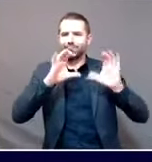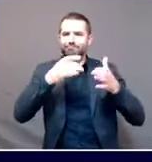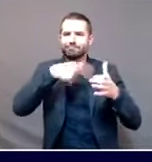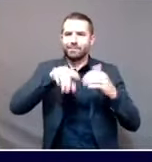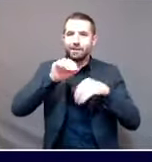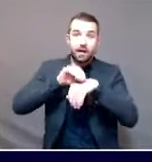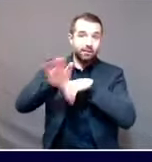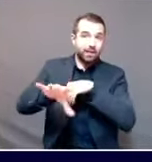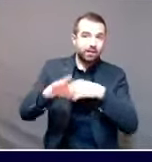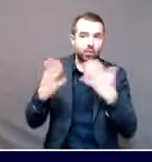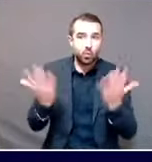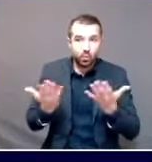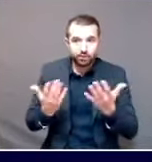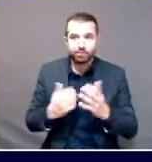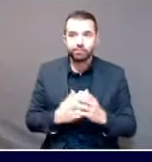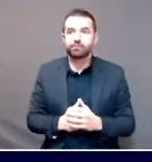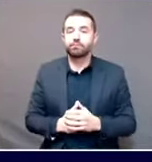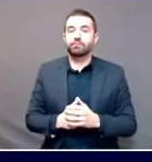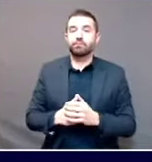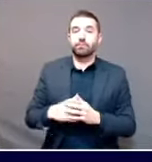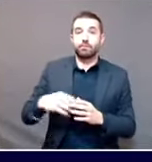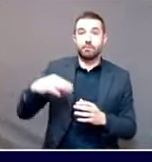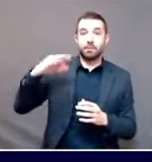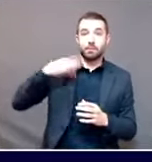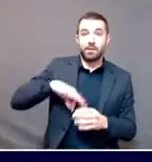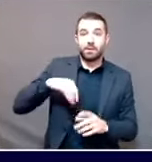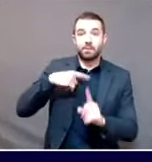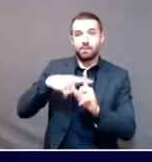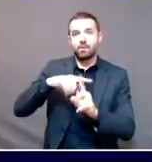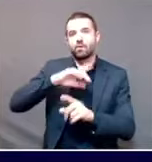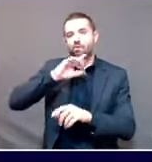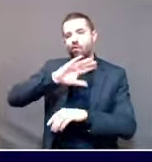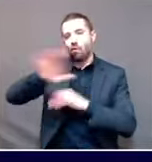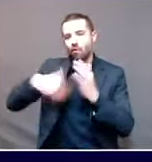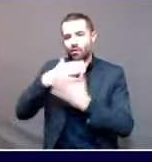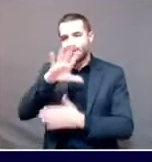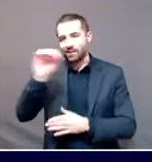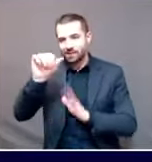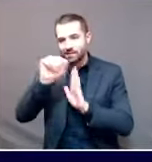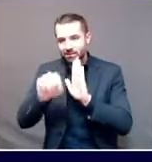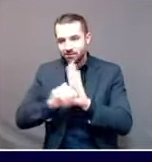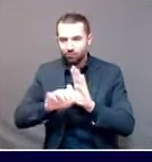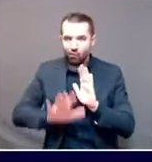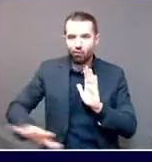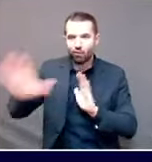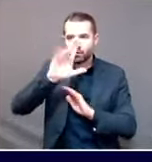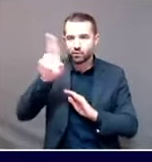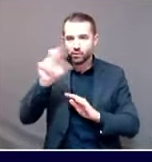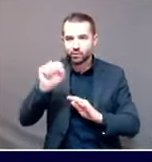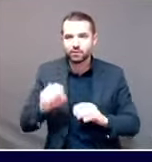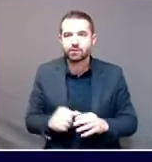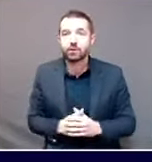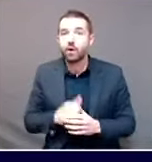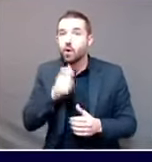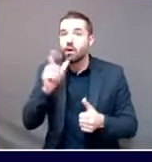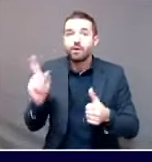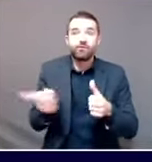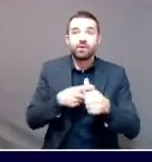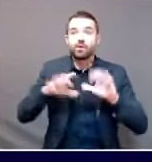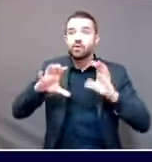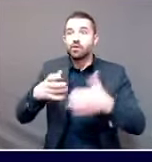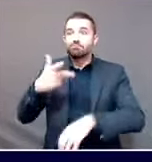Maine should be focused and all states should be focused on, for example, frontline health care workers and soon